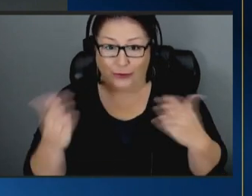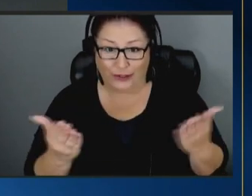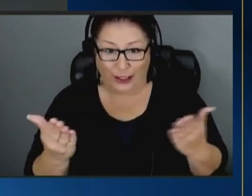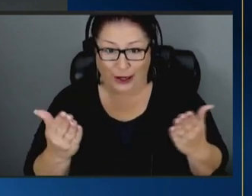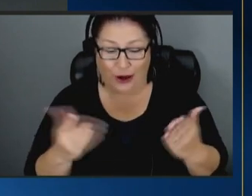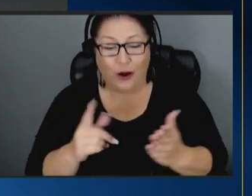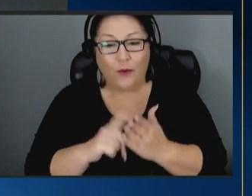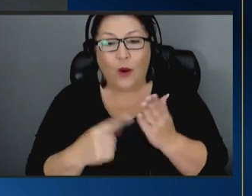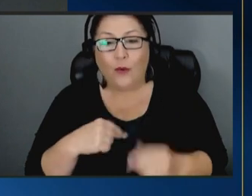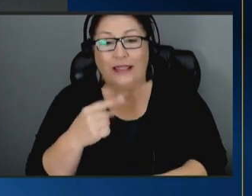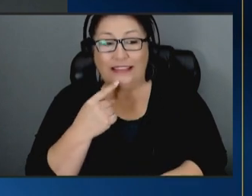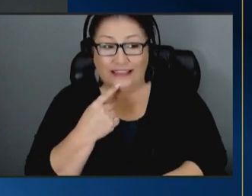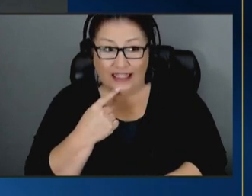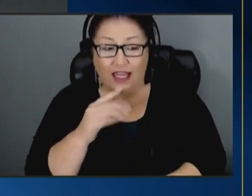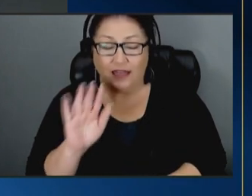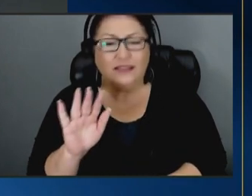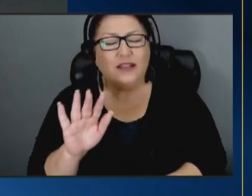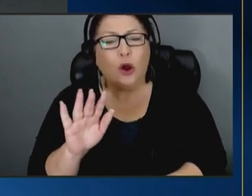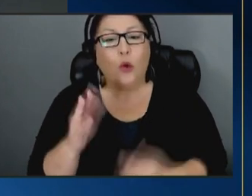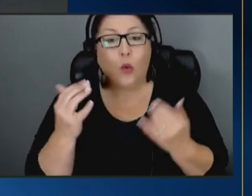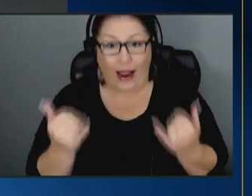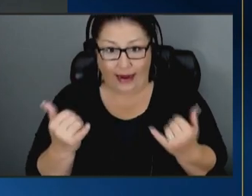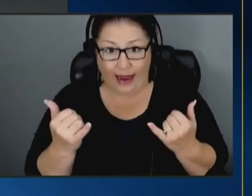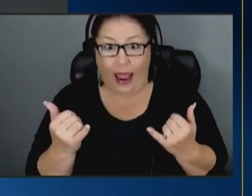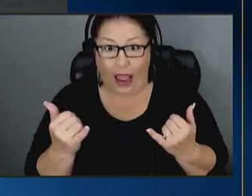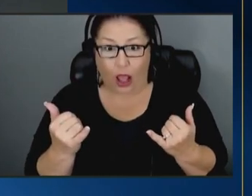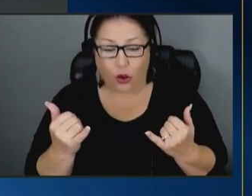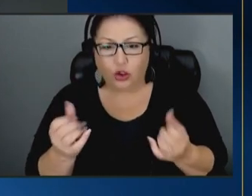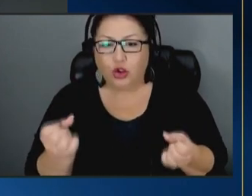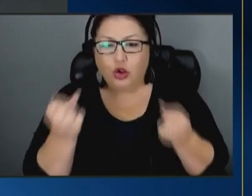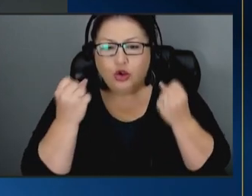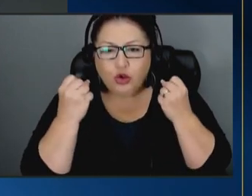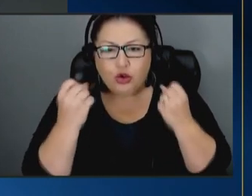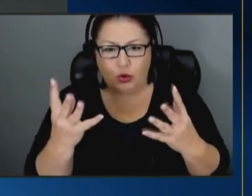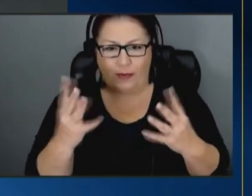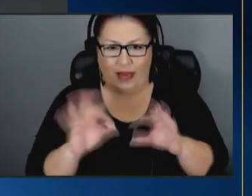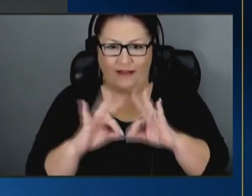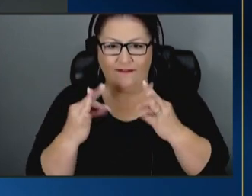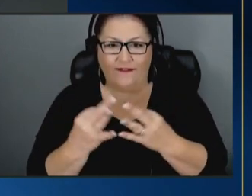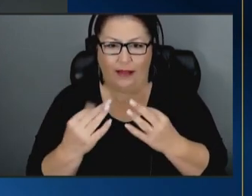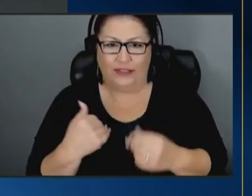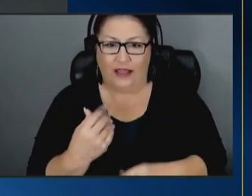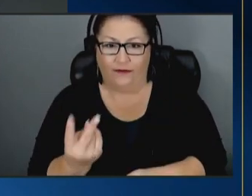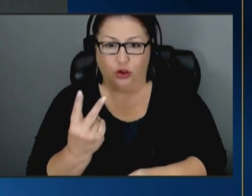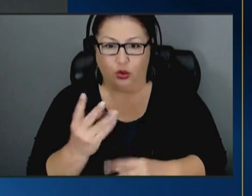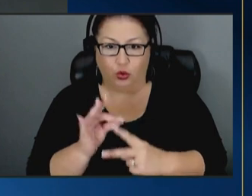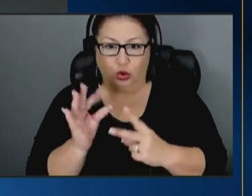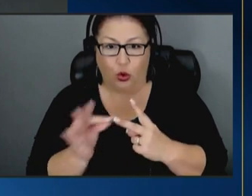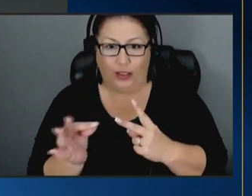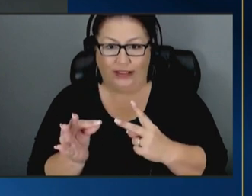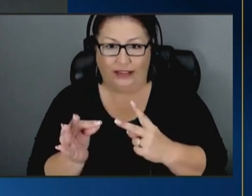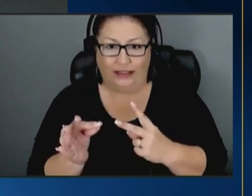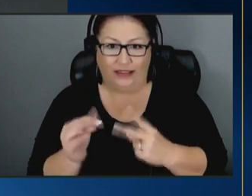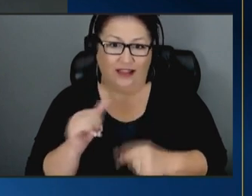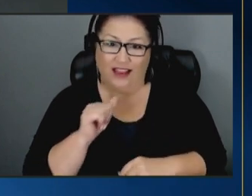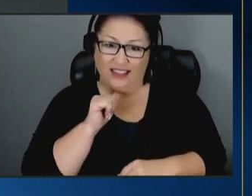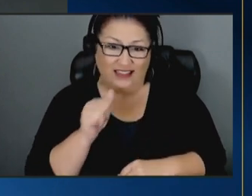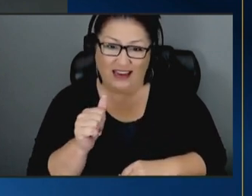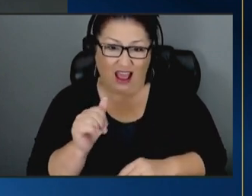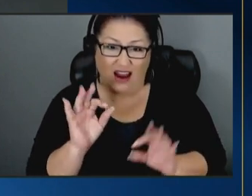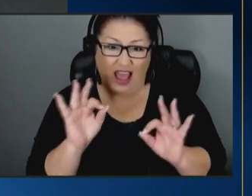is look right now too many families have two choices that are not exactly ideal